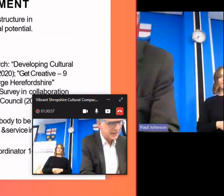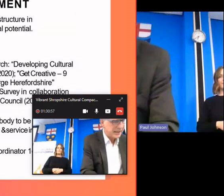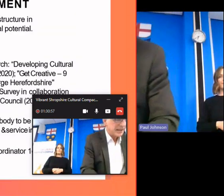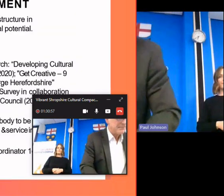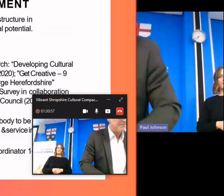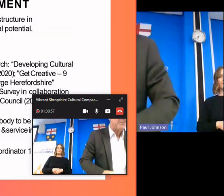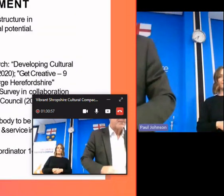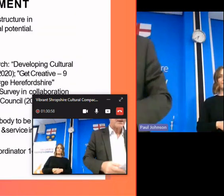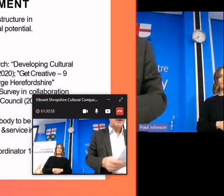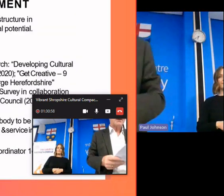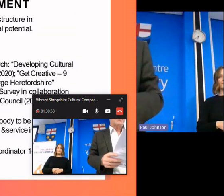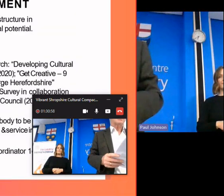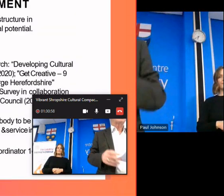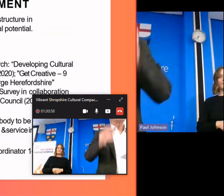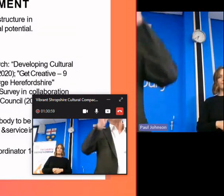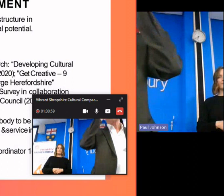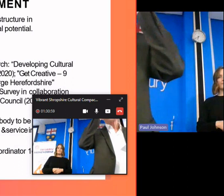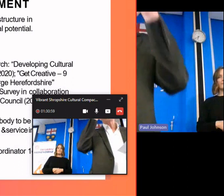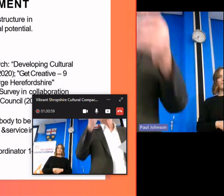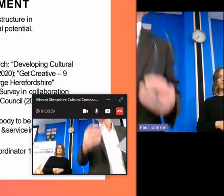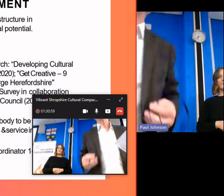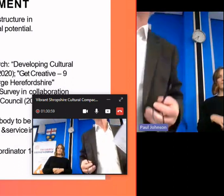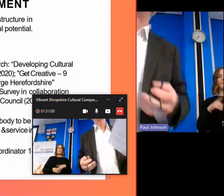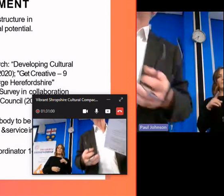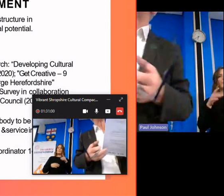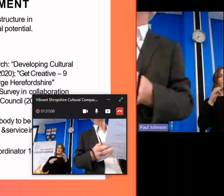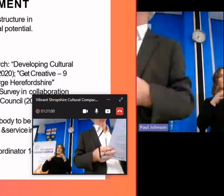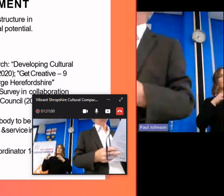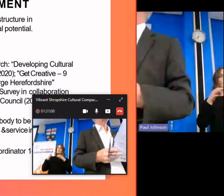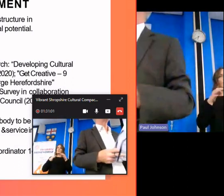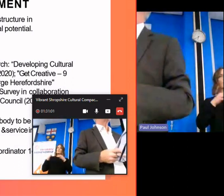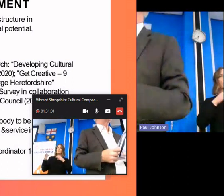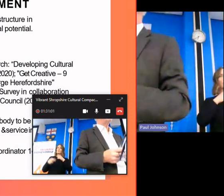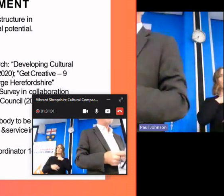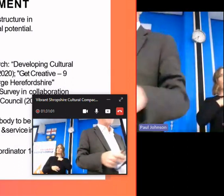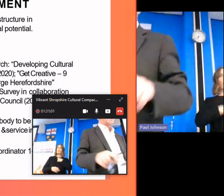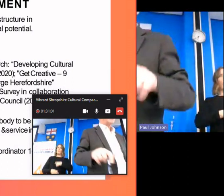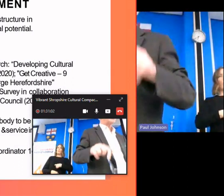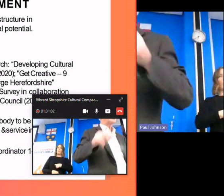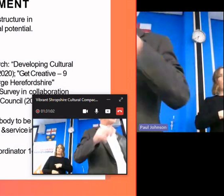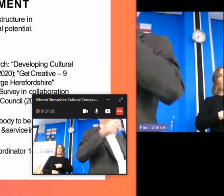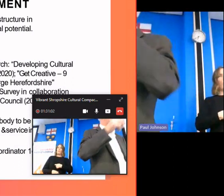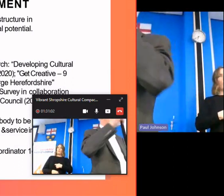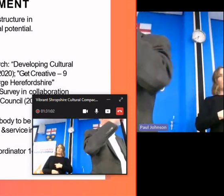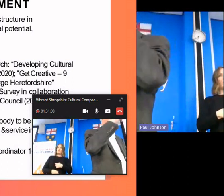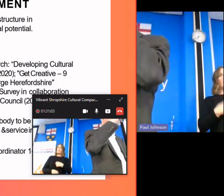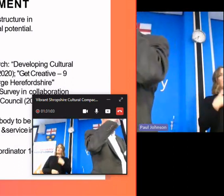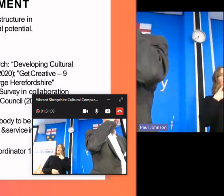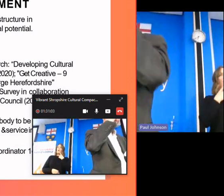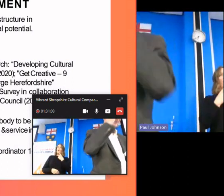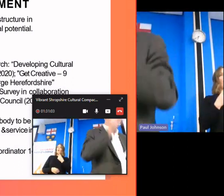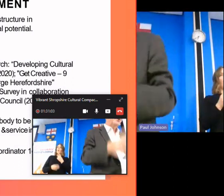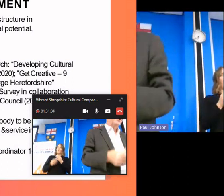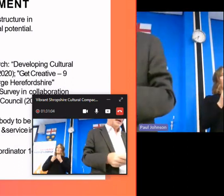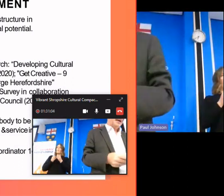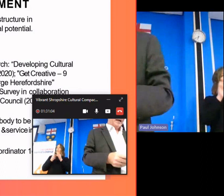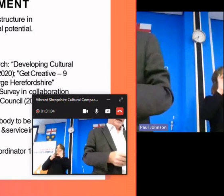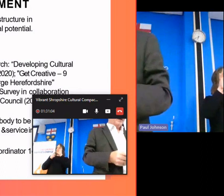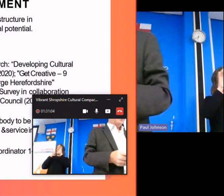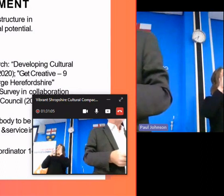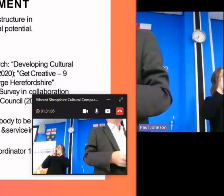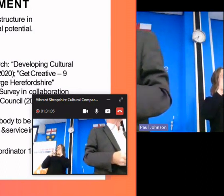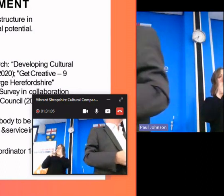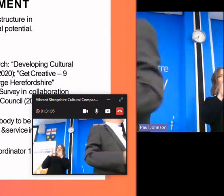the um strategic role as well um i just thought to point out a few